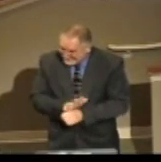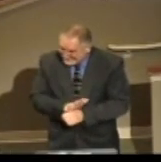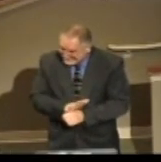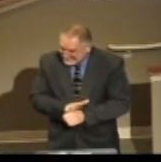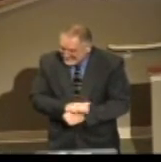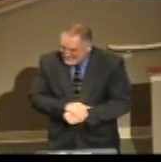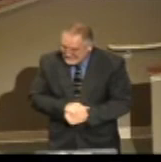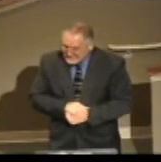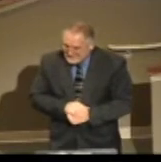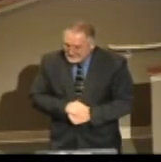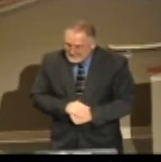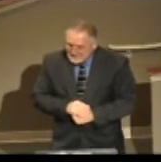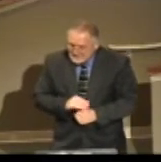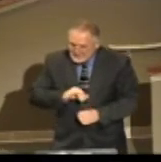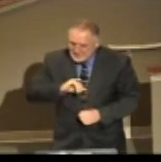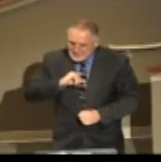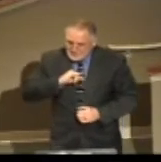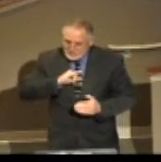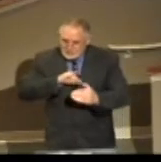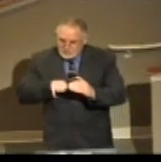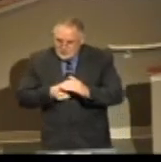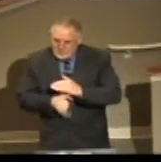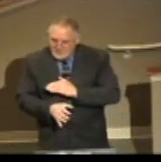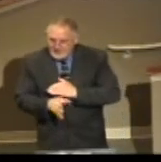Man of sorrows, Jeremiah, weeping prophet.